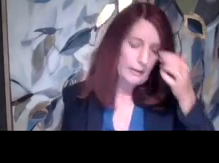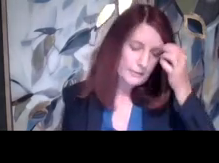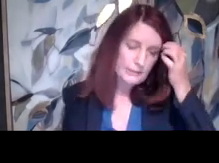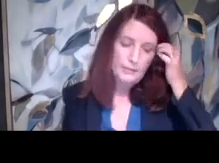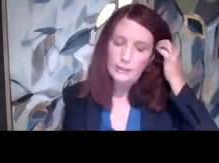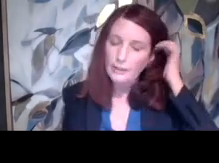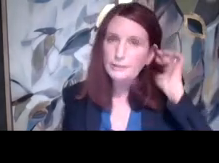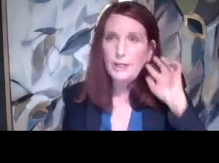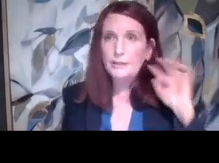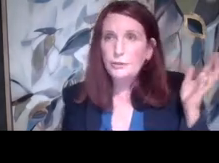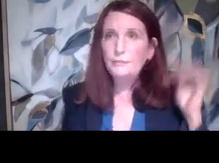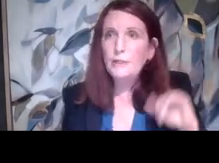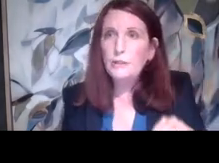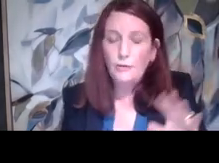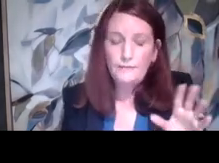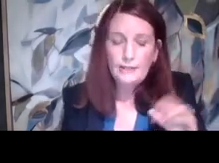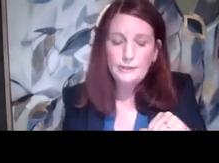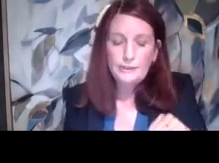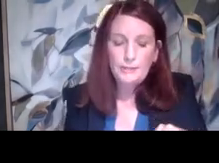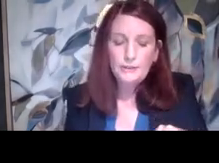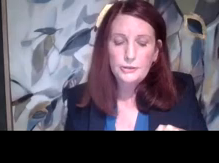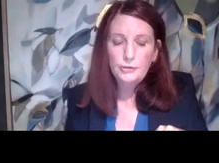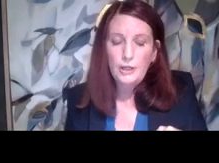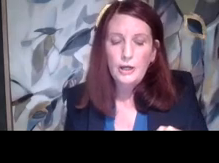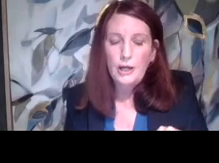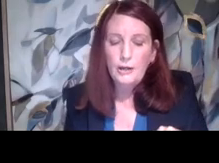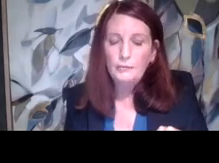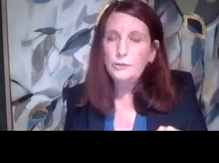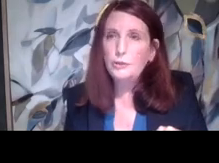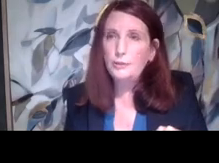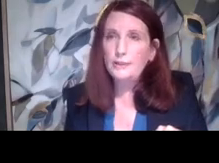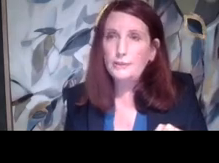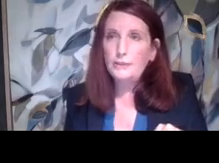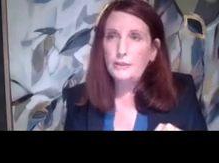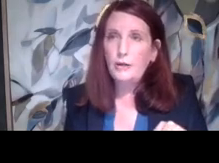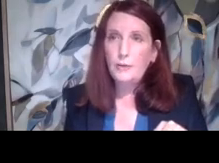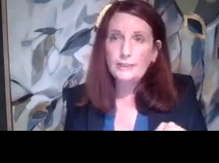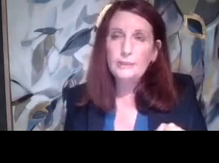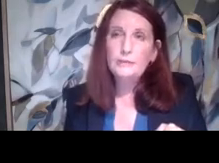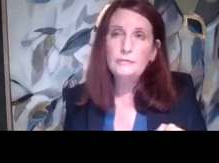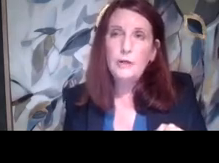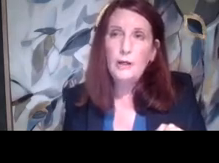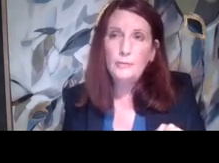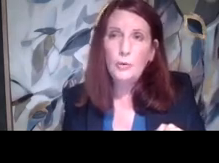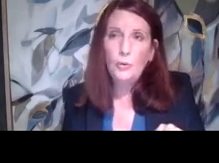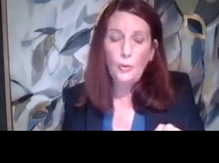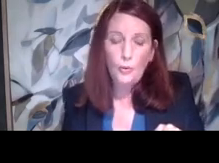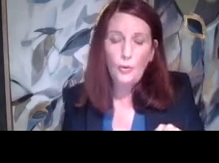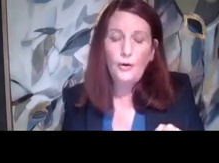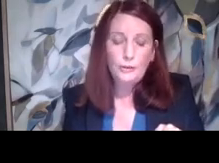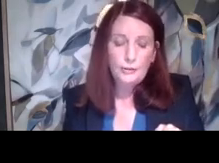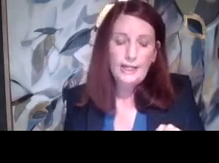a, uh, a club sponsor, you know, a faculty sponsor, uh, doing this, the harassment, um,